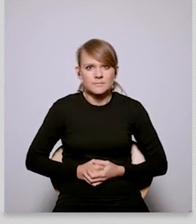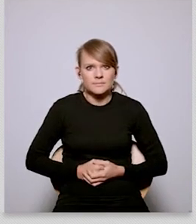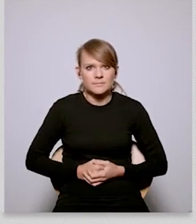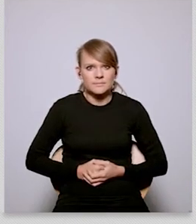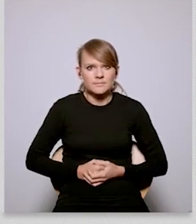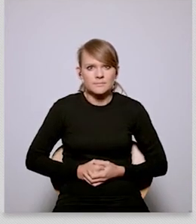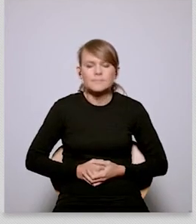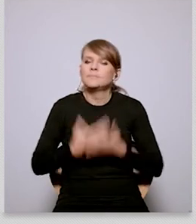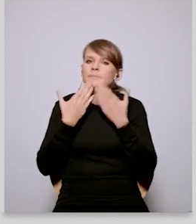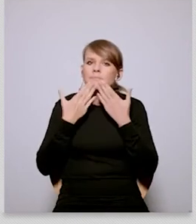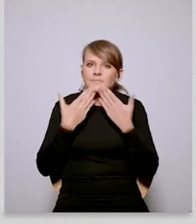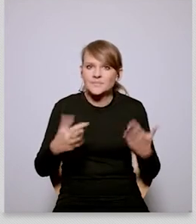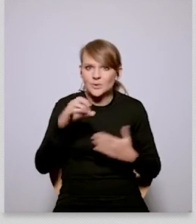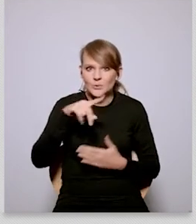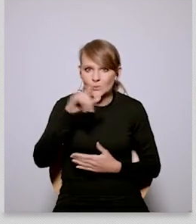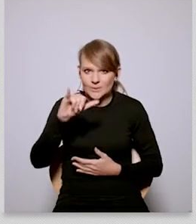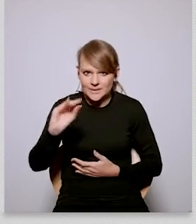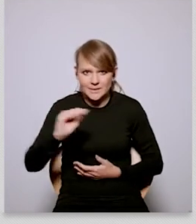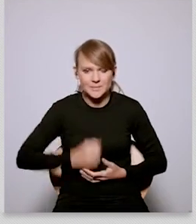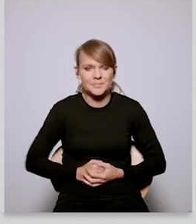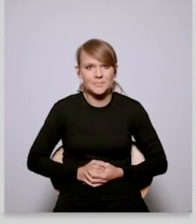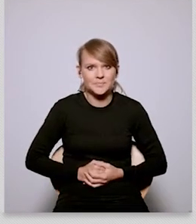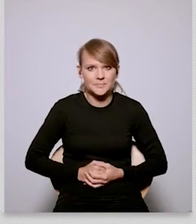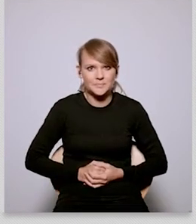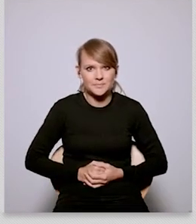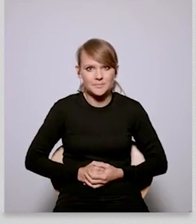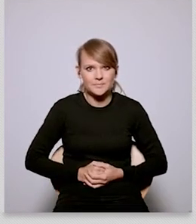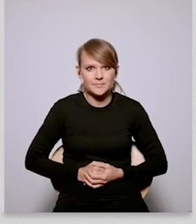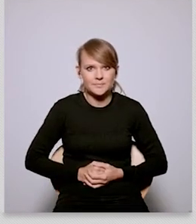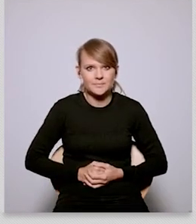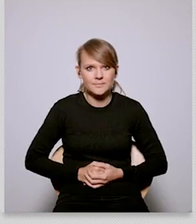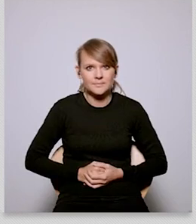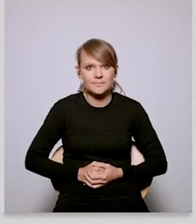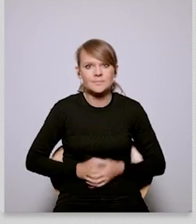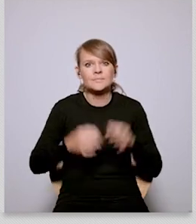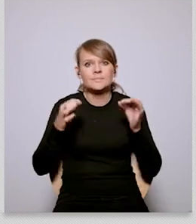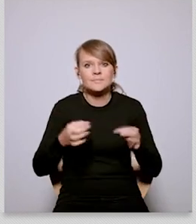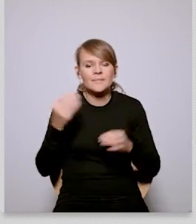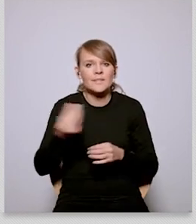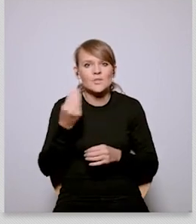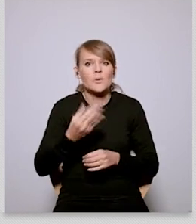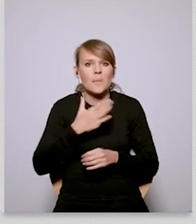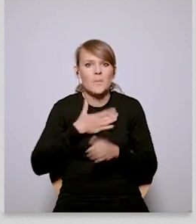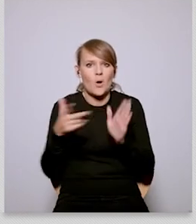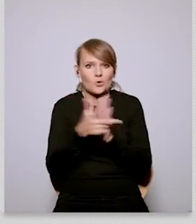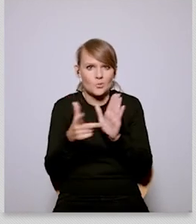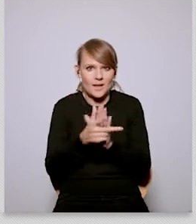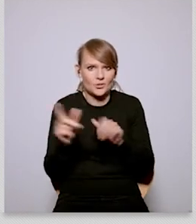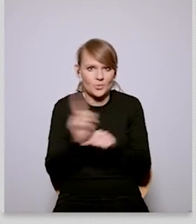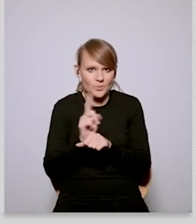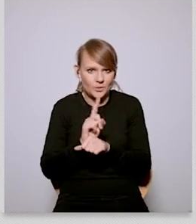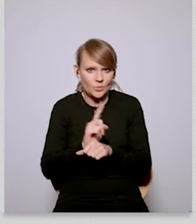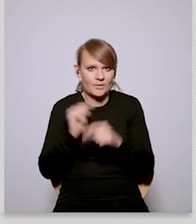thank you very much susie now we have 18